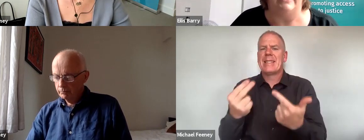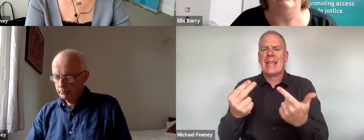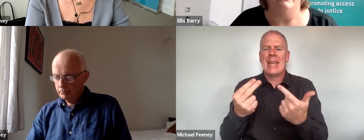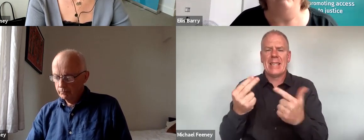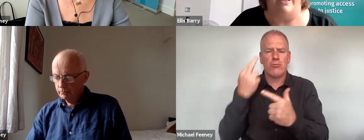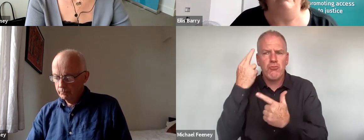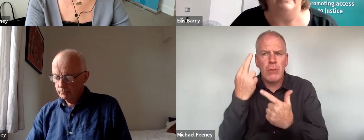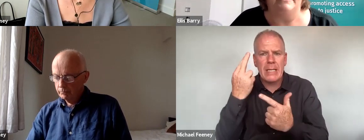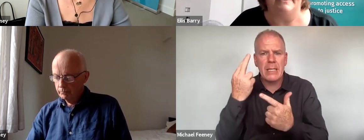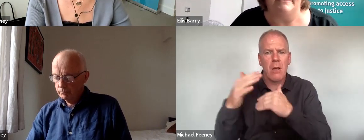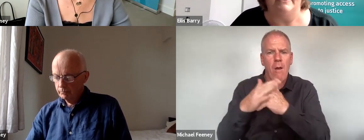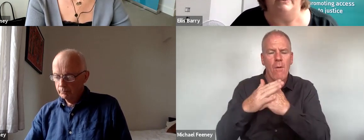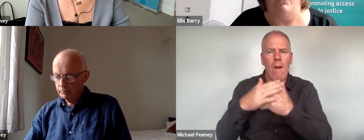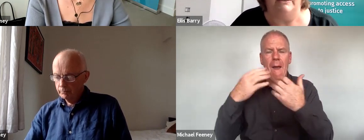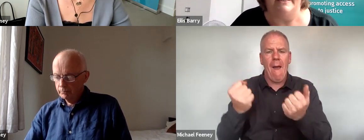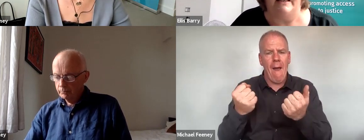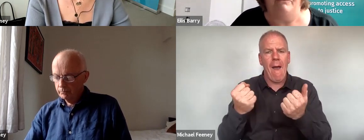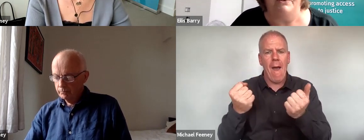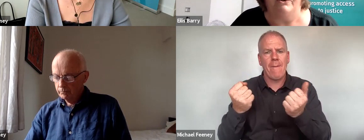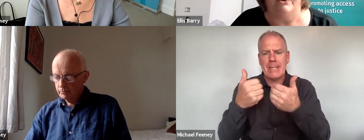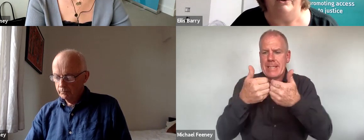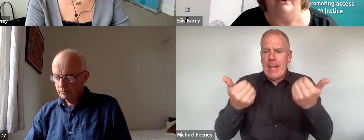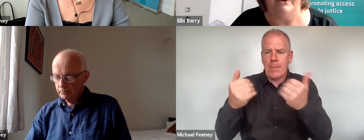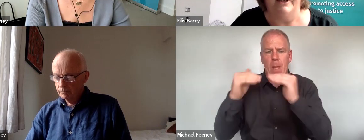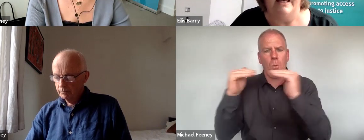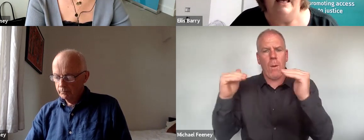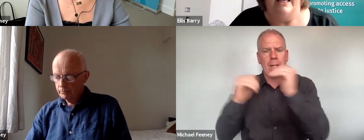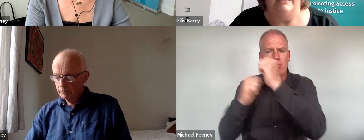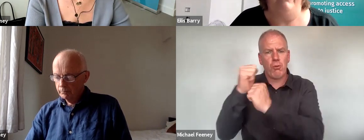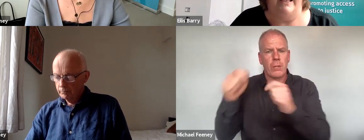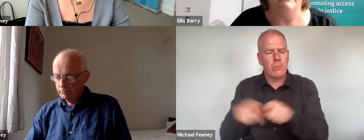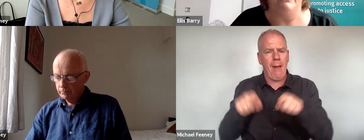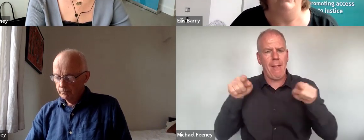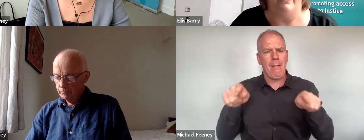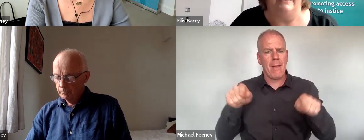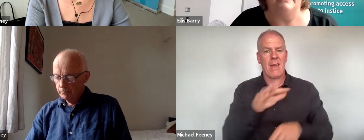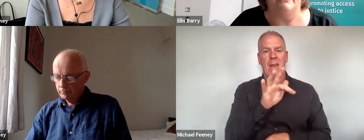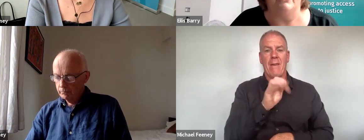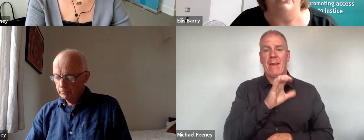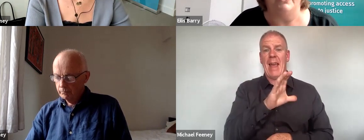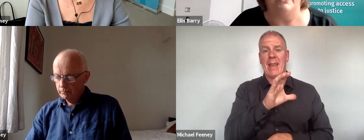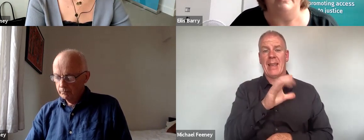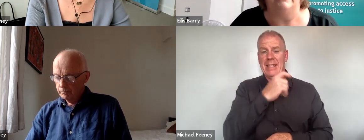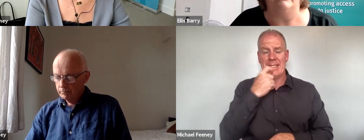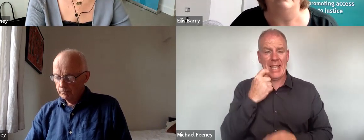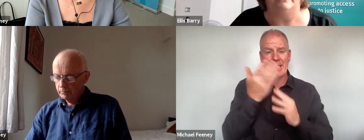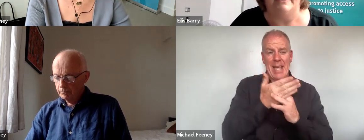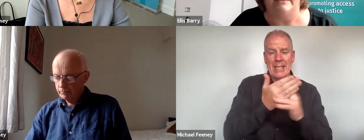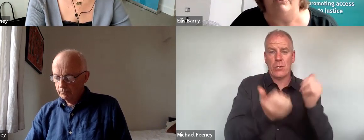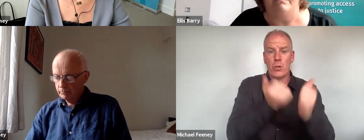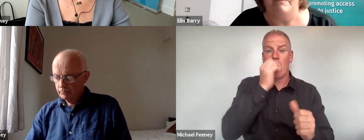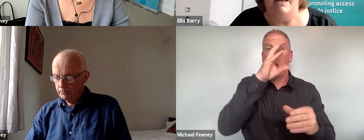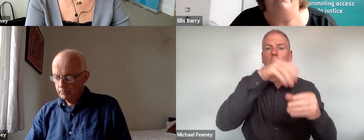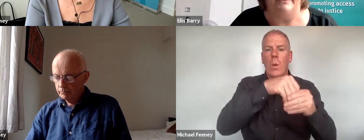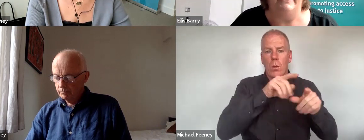rationale for having a distinct equality infrastructure. In FLAC's view, access to justice includes a